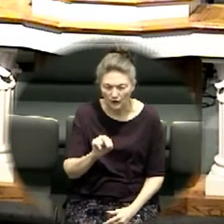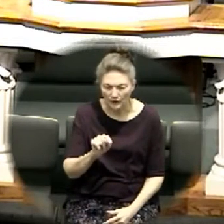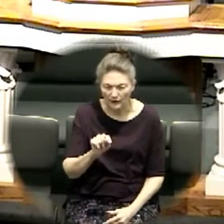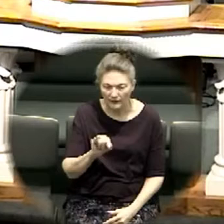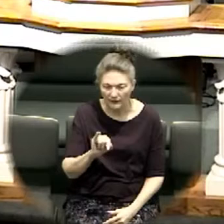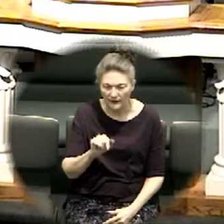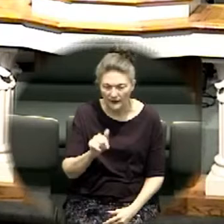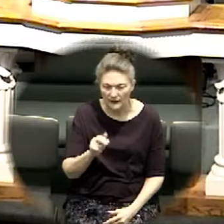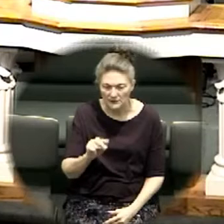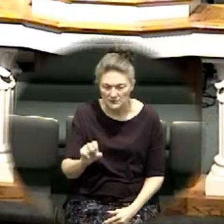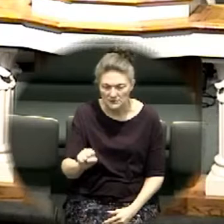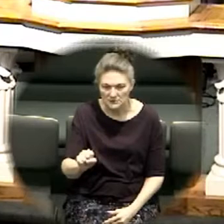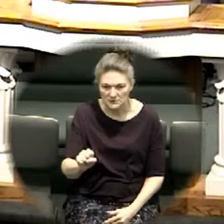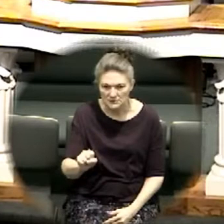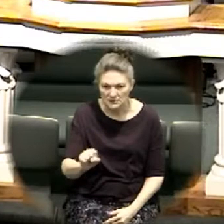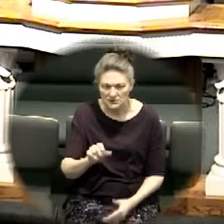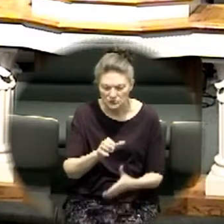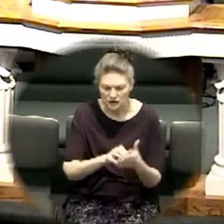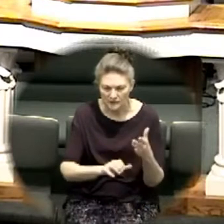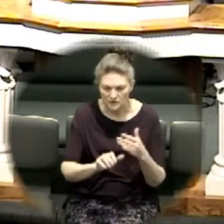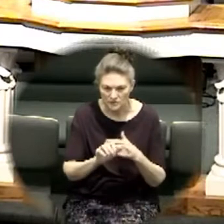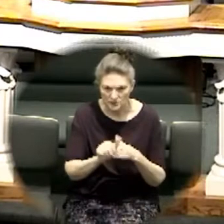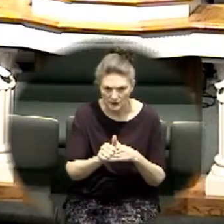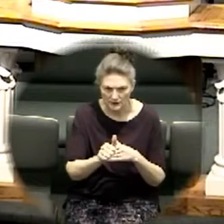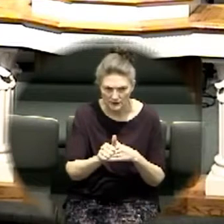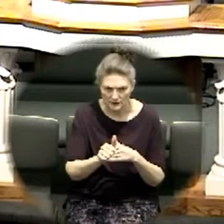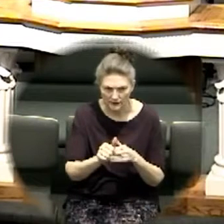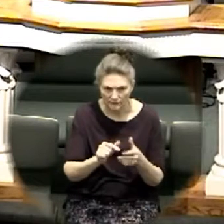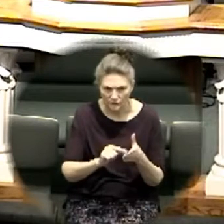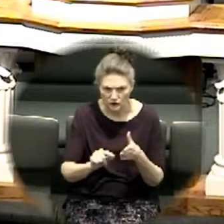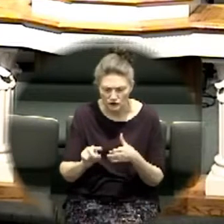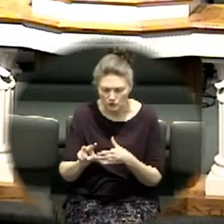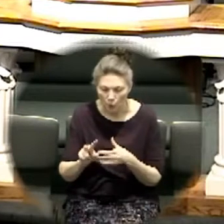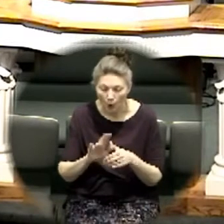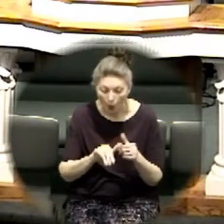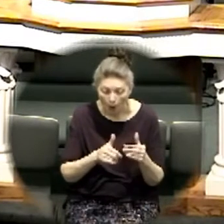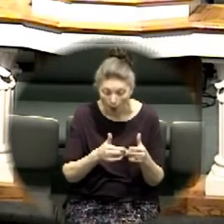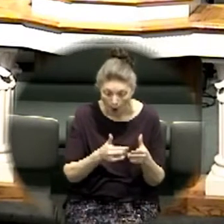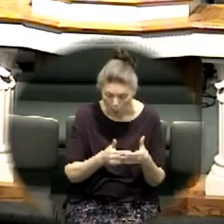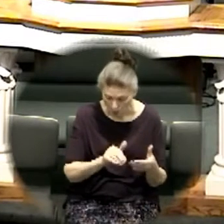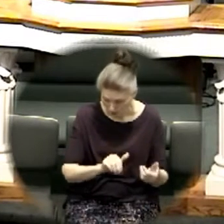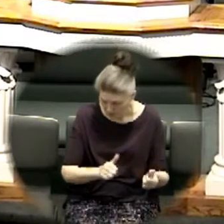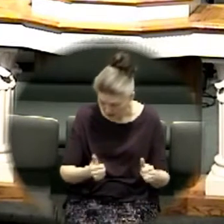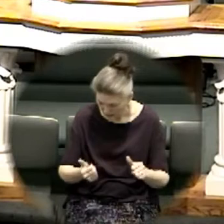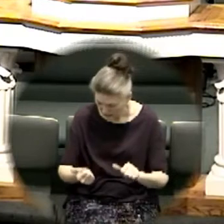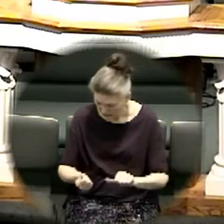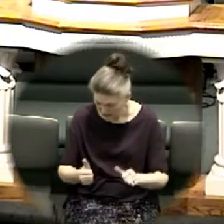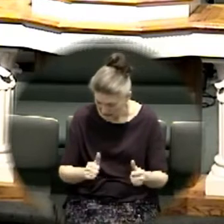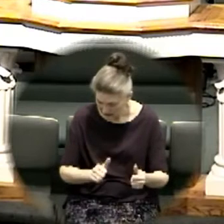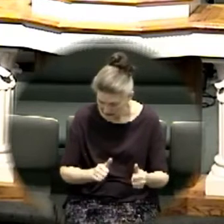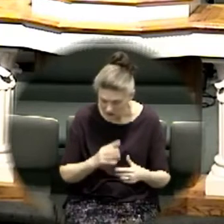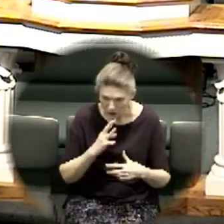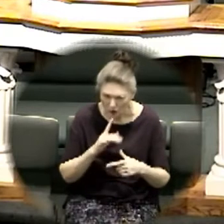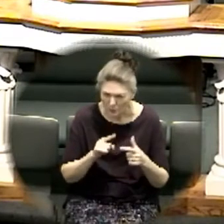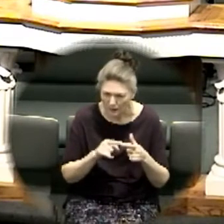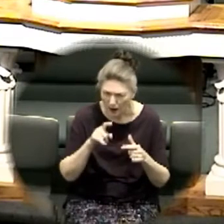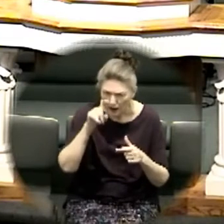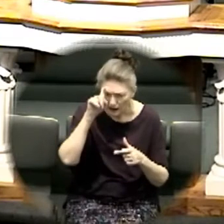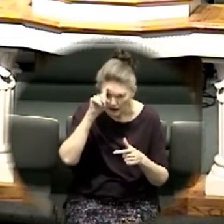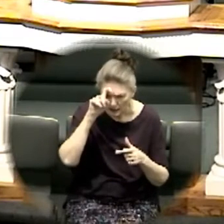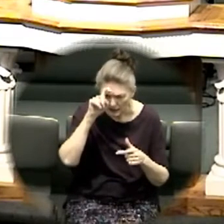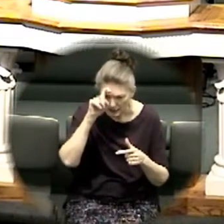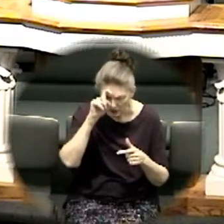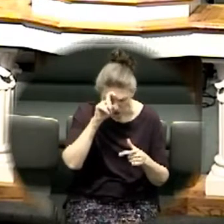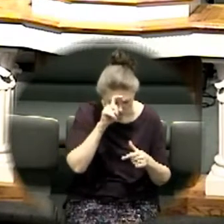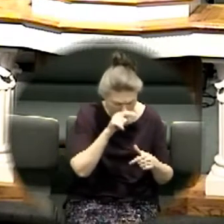were baptized this was speaking about the jews that left egypt and they went through the red sea and and they were following the